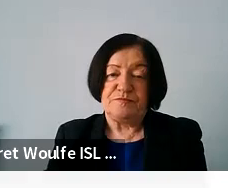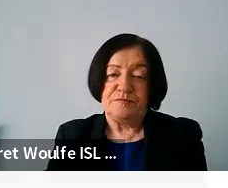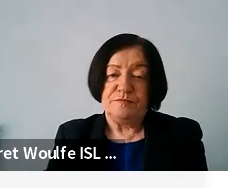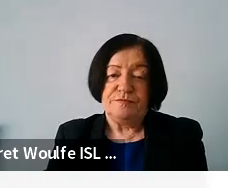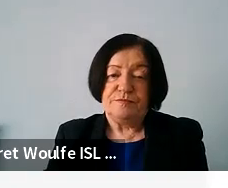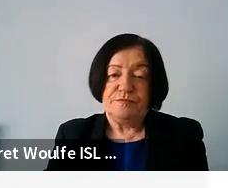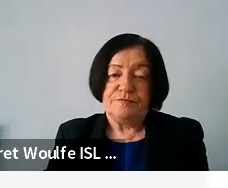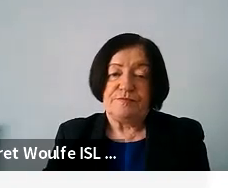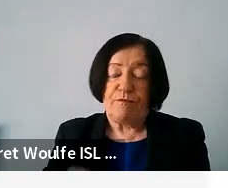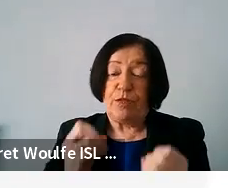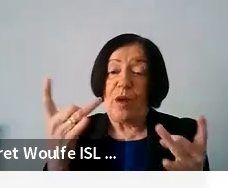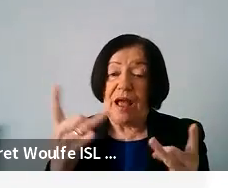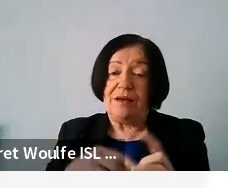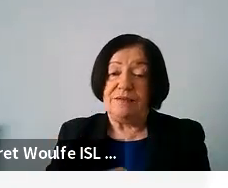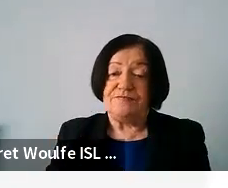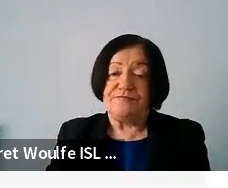Okay.